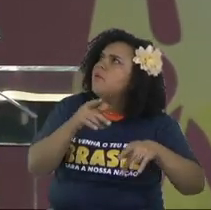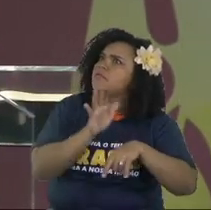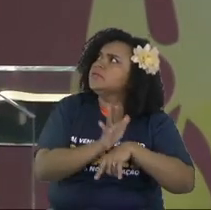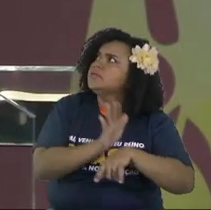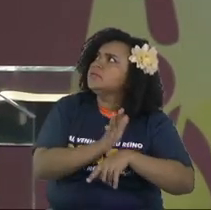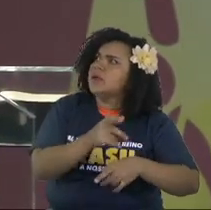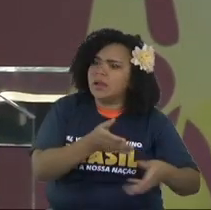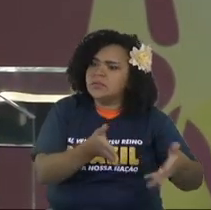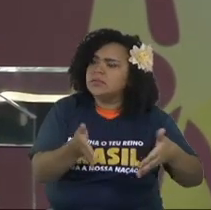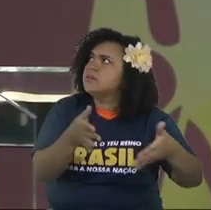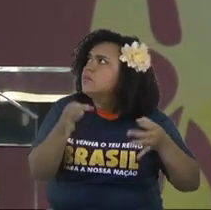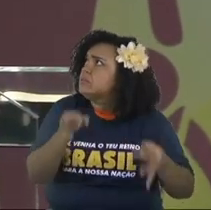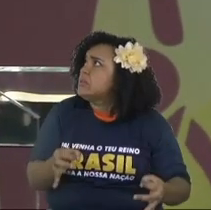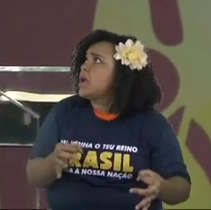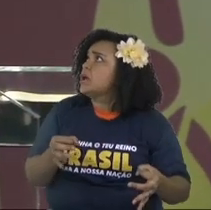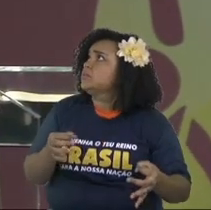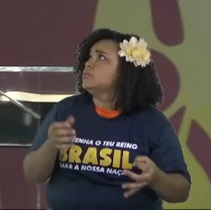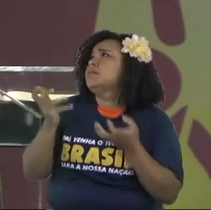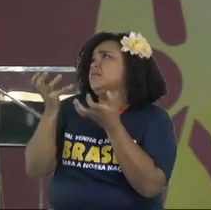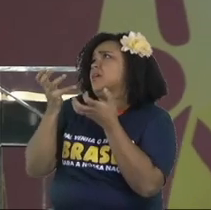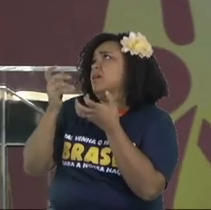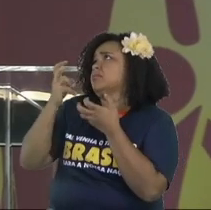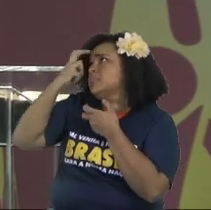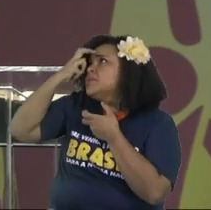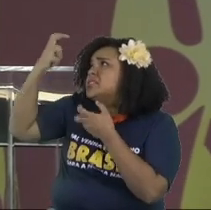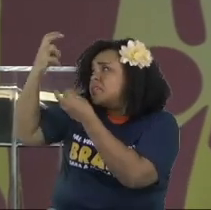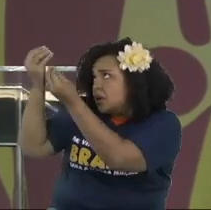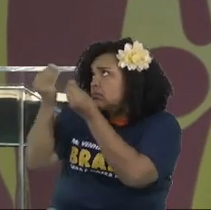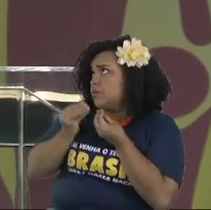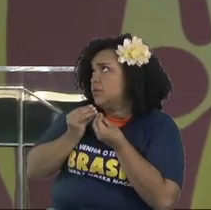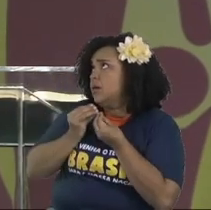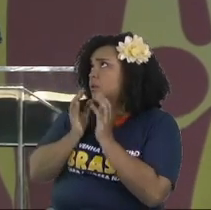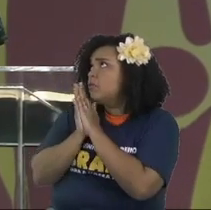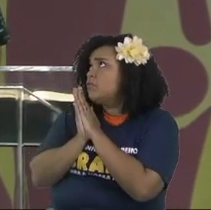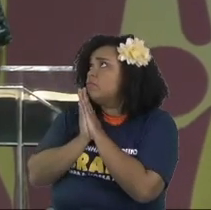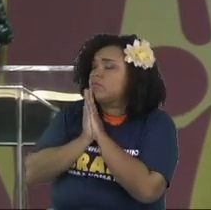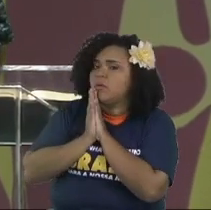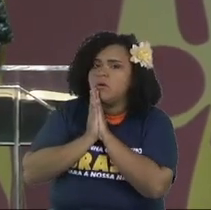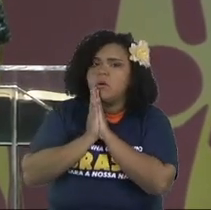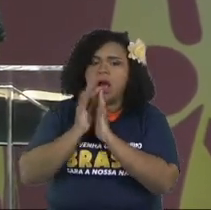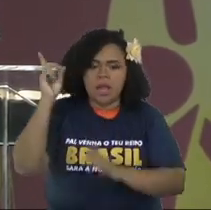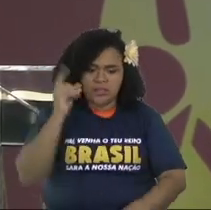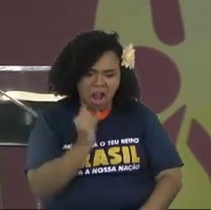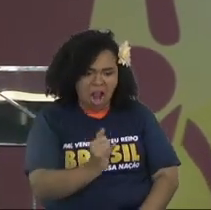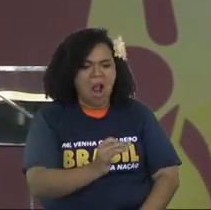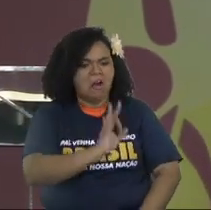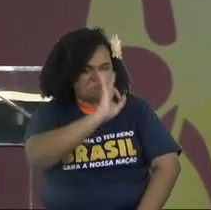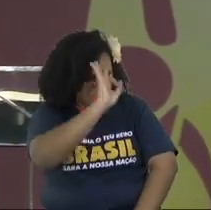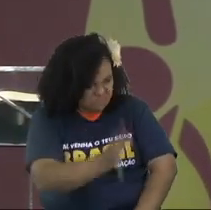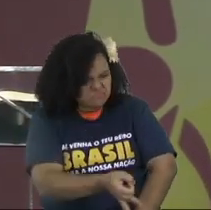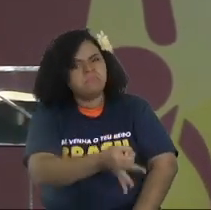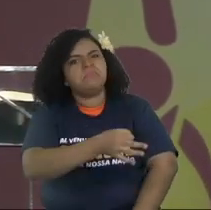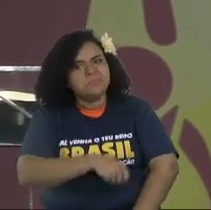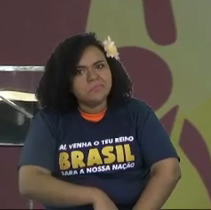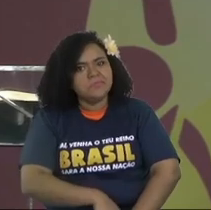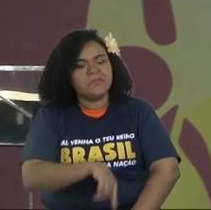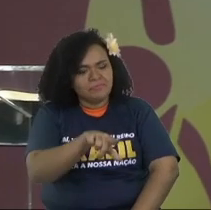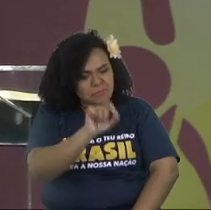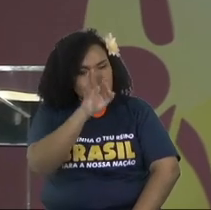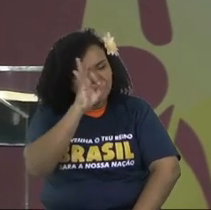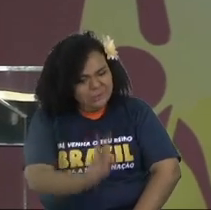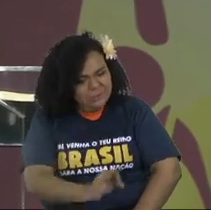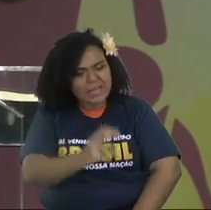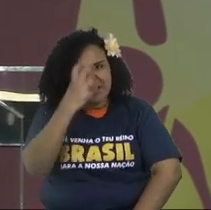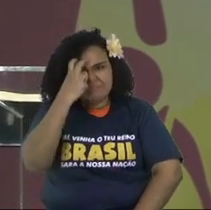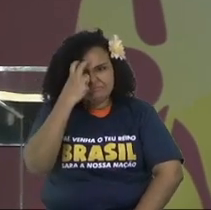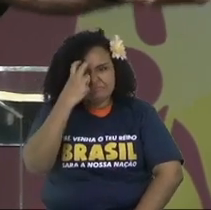Wisdom to lead the God's people in the good paths. And God said, because you asked me wisdom,